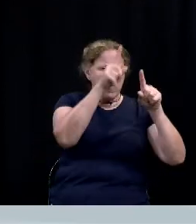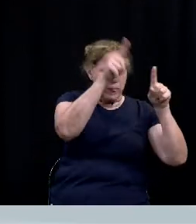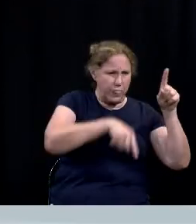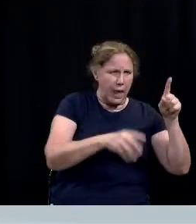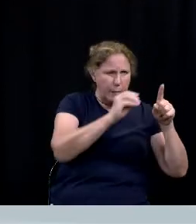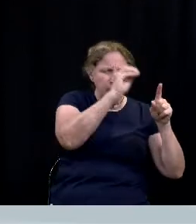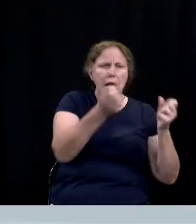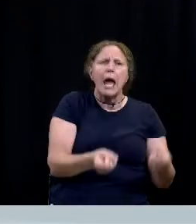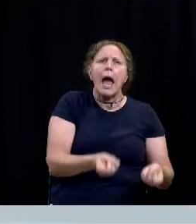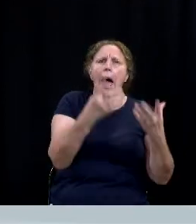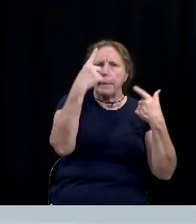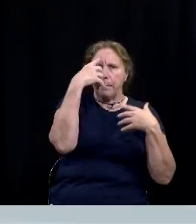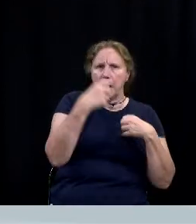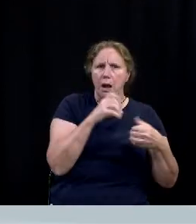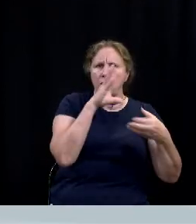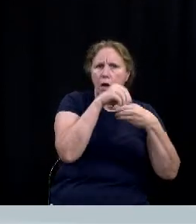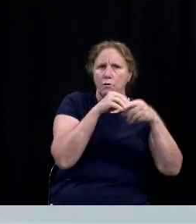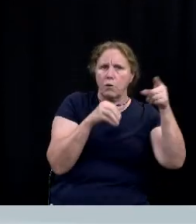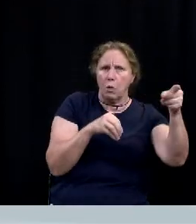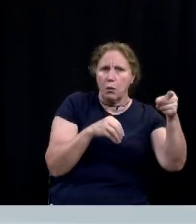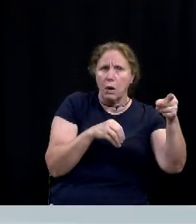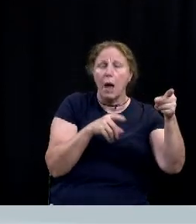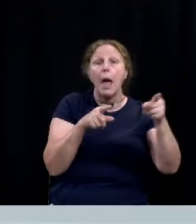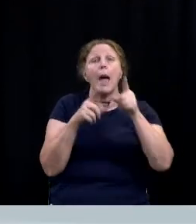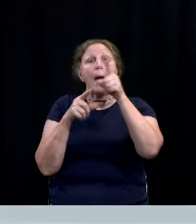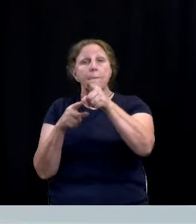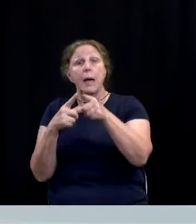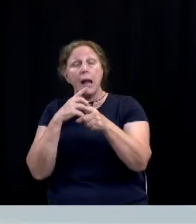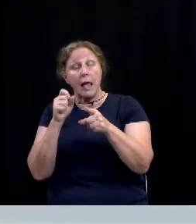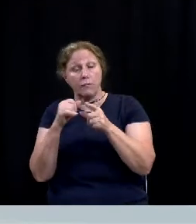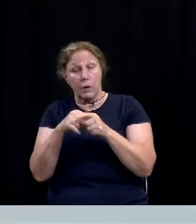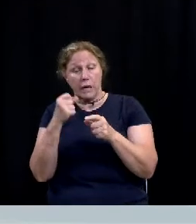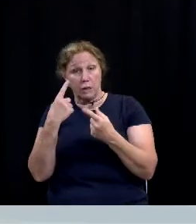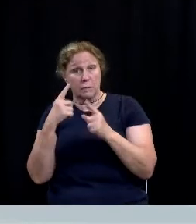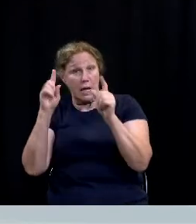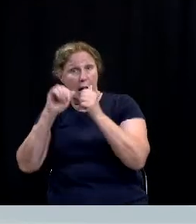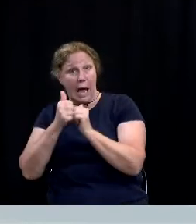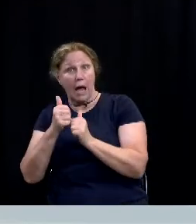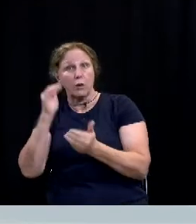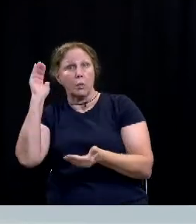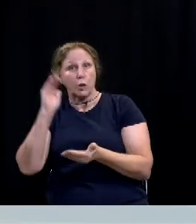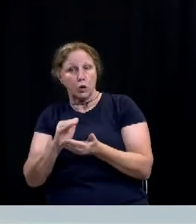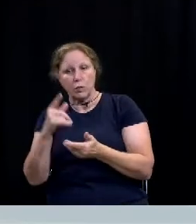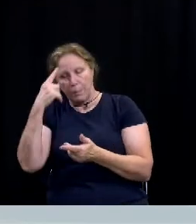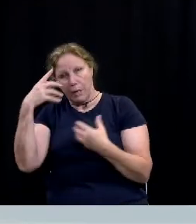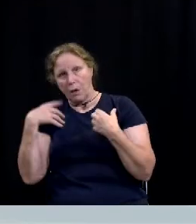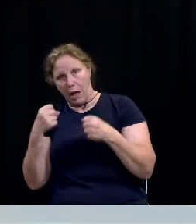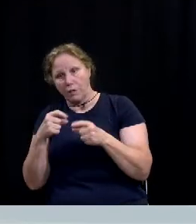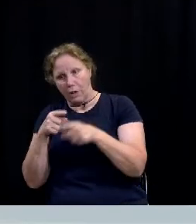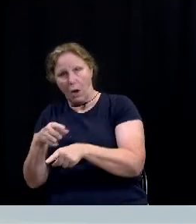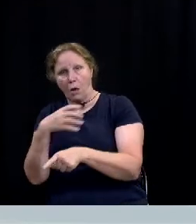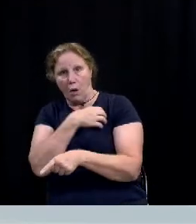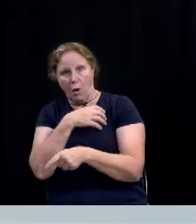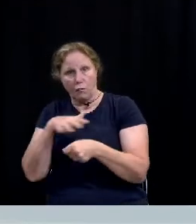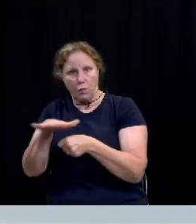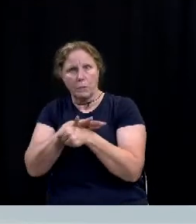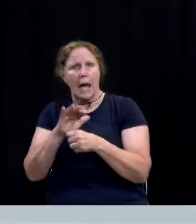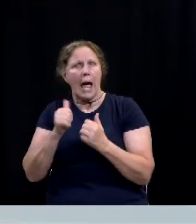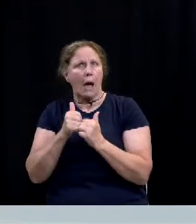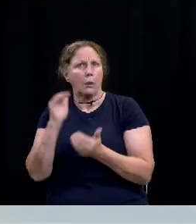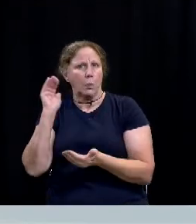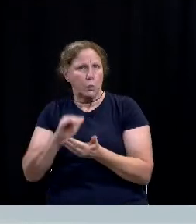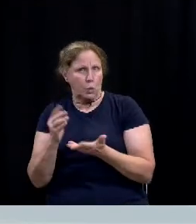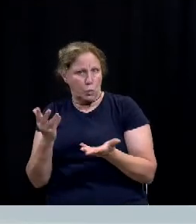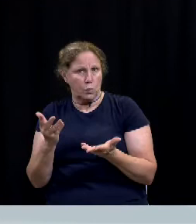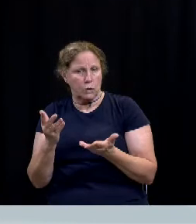issues and what initiatives could potentially have measurable success in reducing the strain that mental health calls place on local law enforcement resources